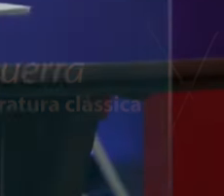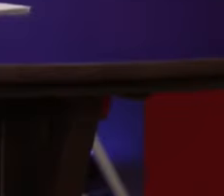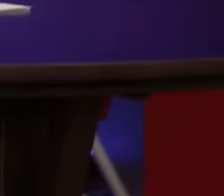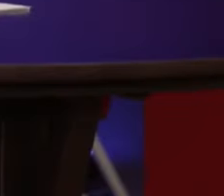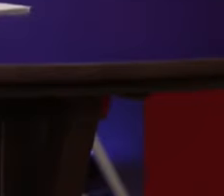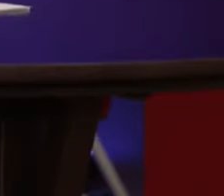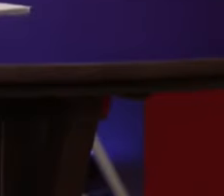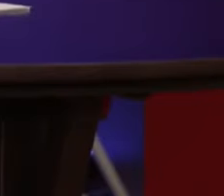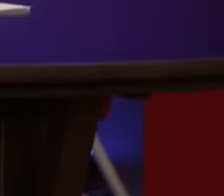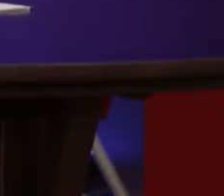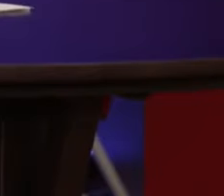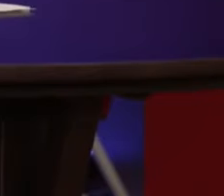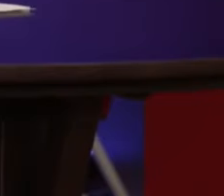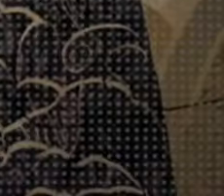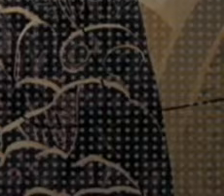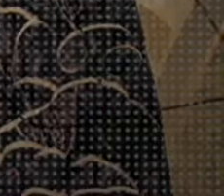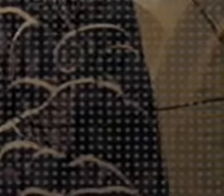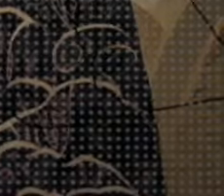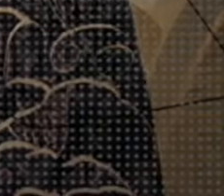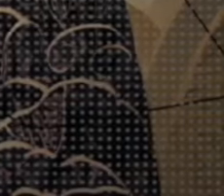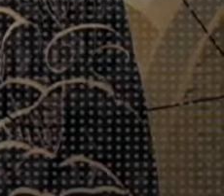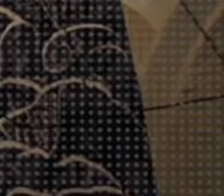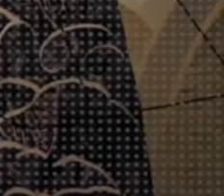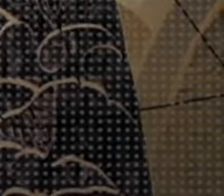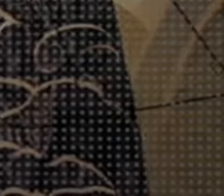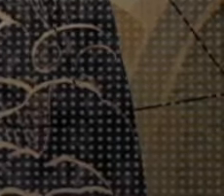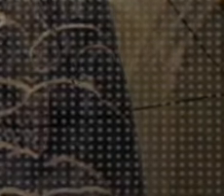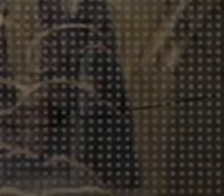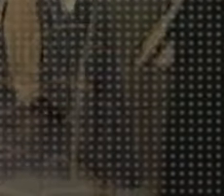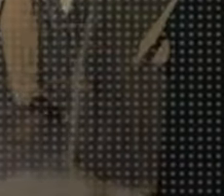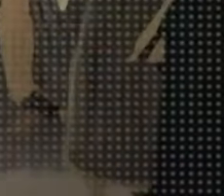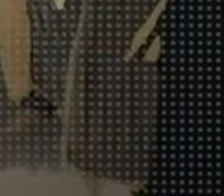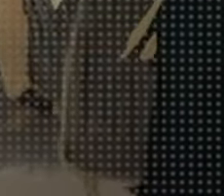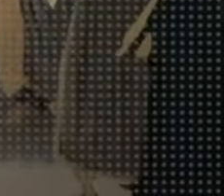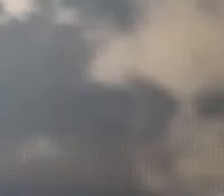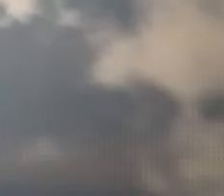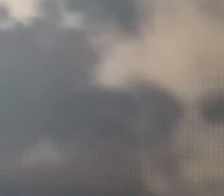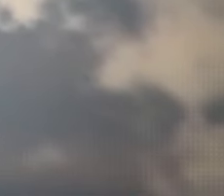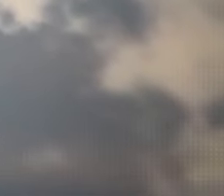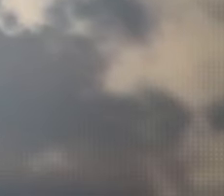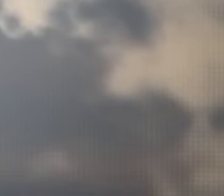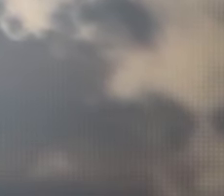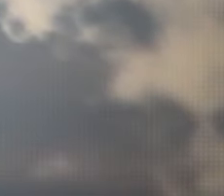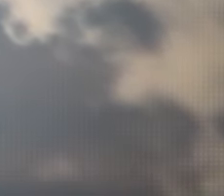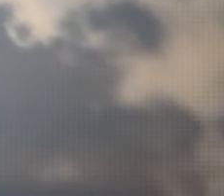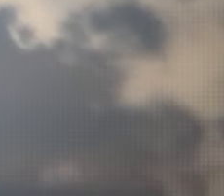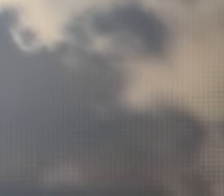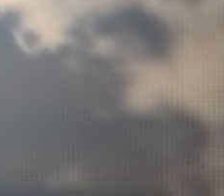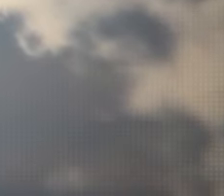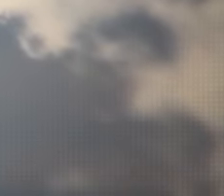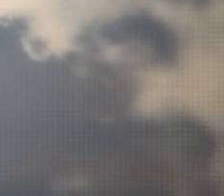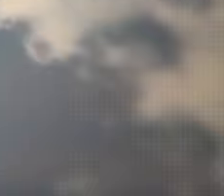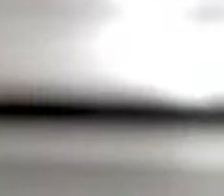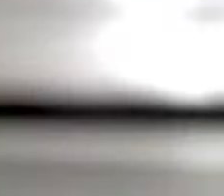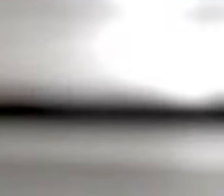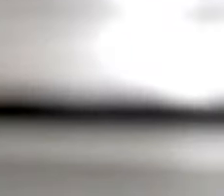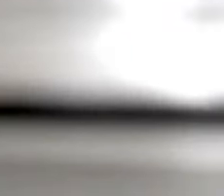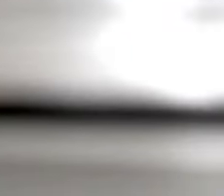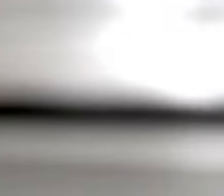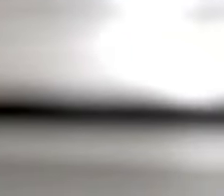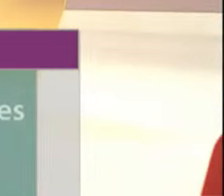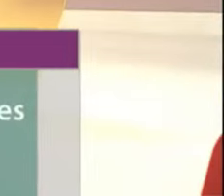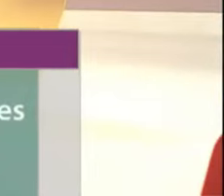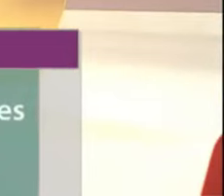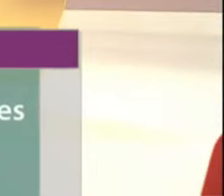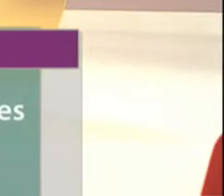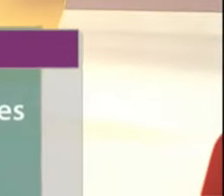in the next coming year. this world saturday 10 30 pm at cafe